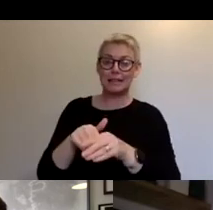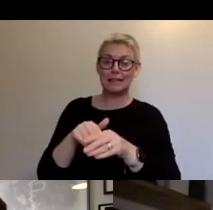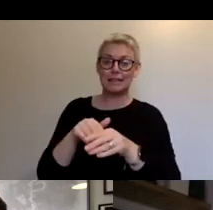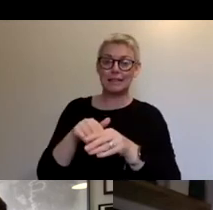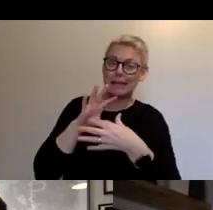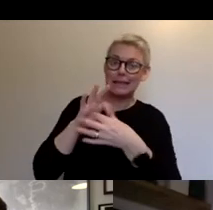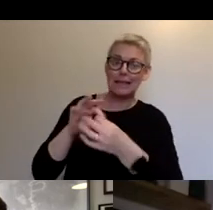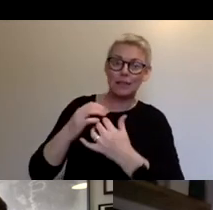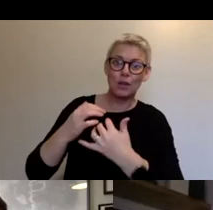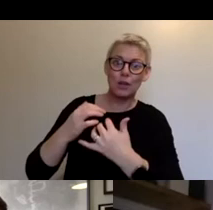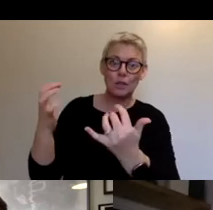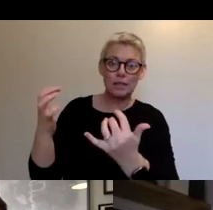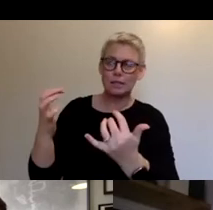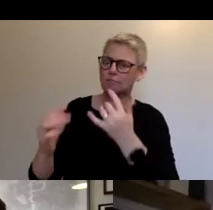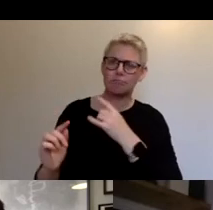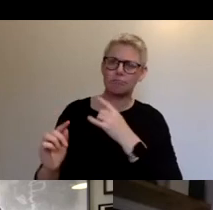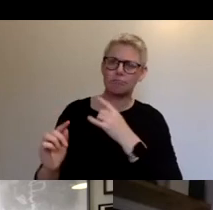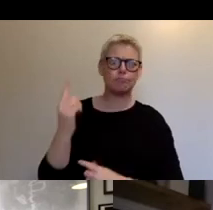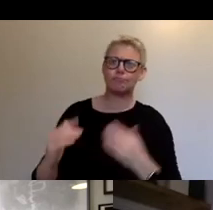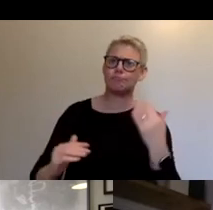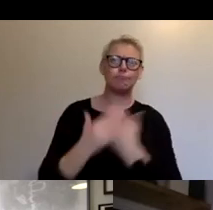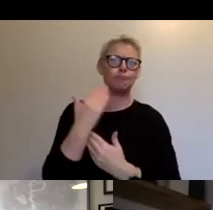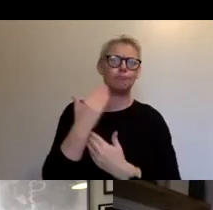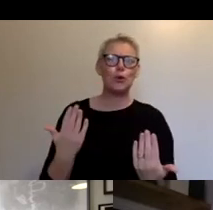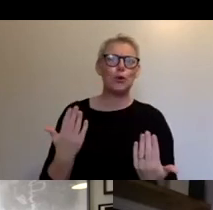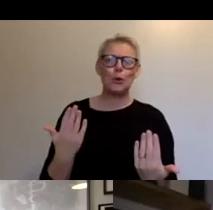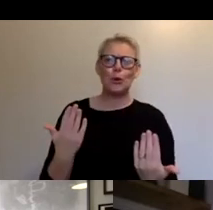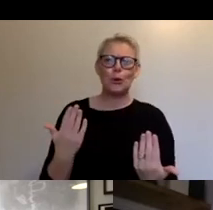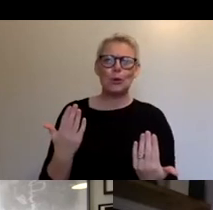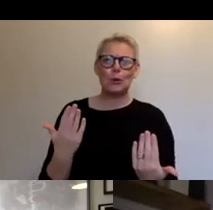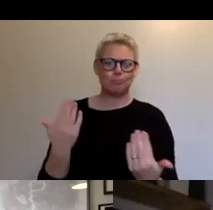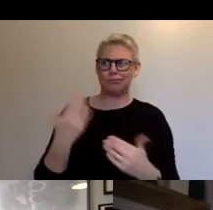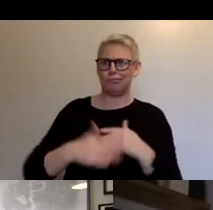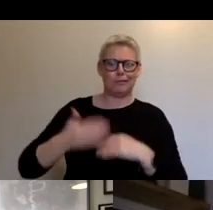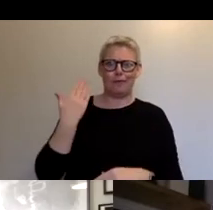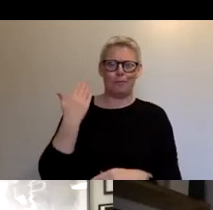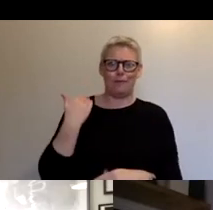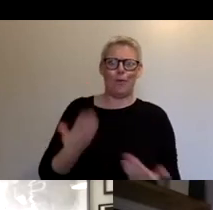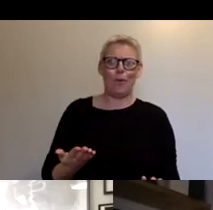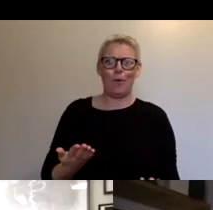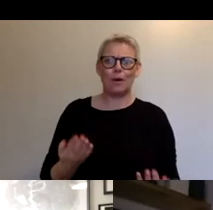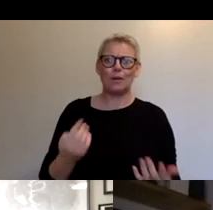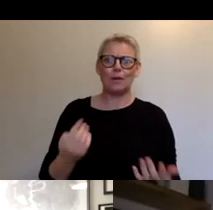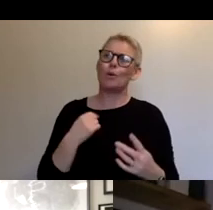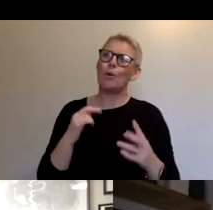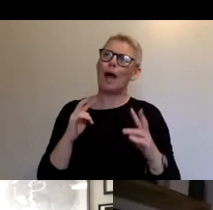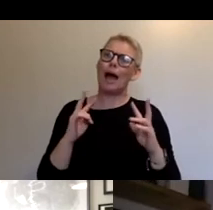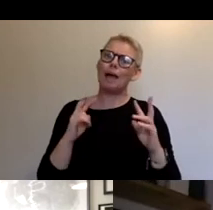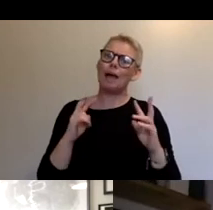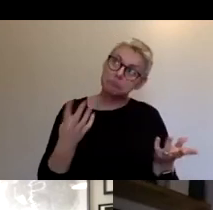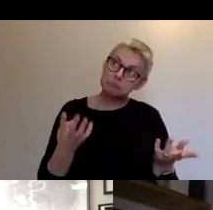been something that we've, we've ever done before. Um, so I hope that, um, we have created sort of, uh,